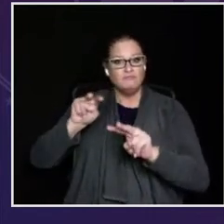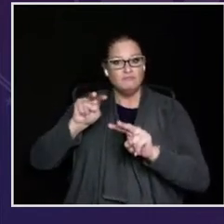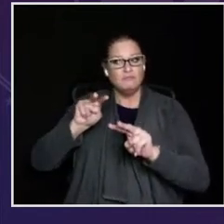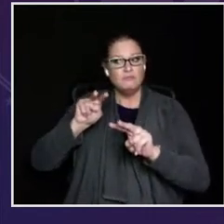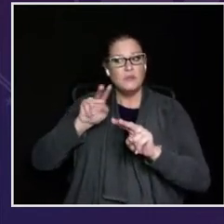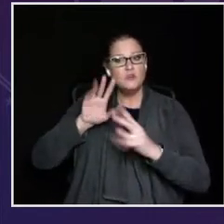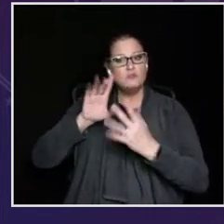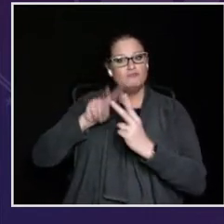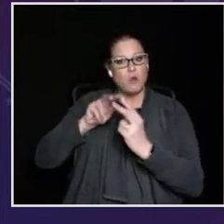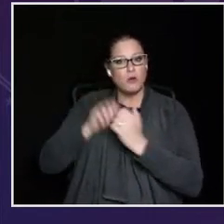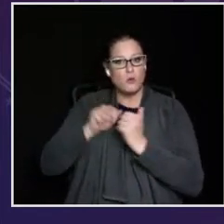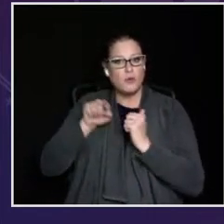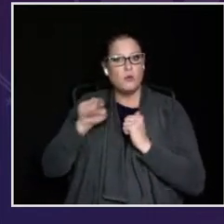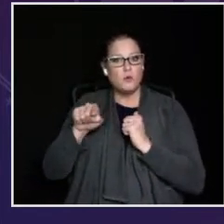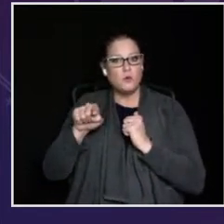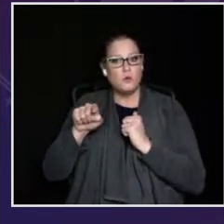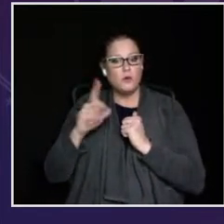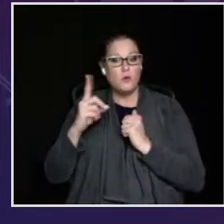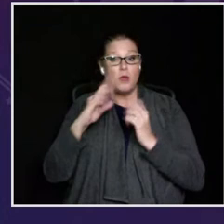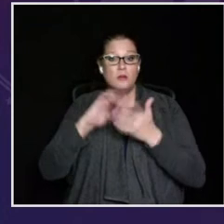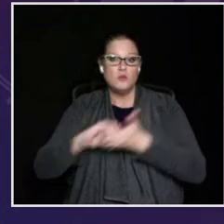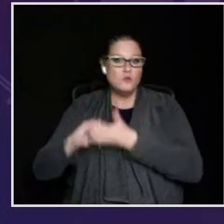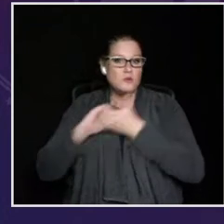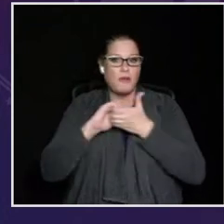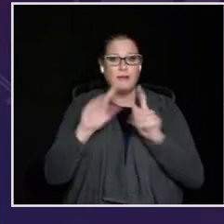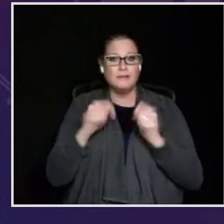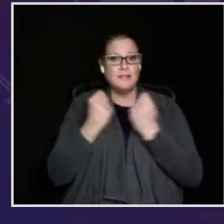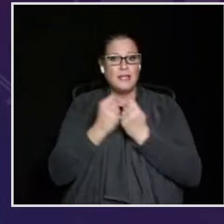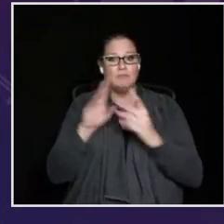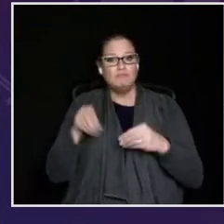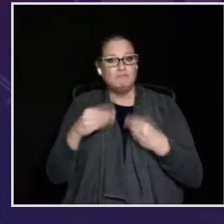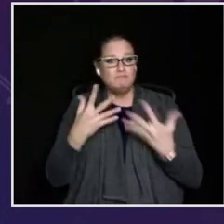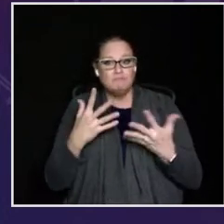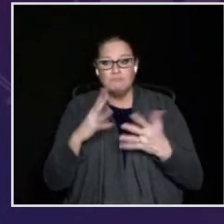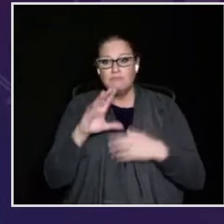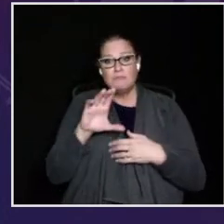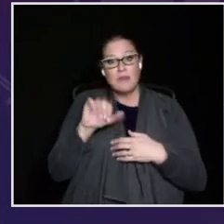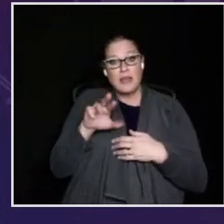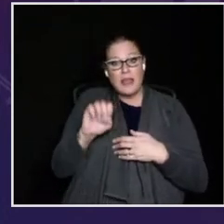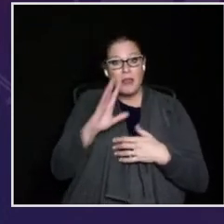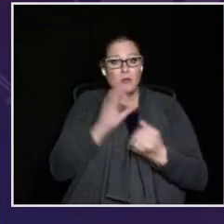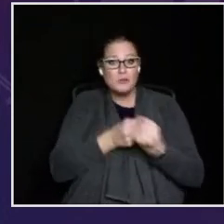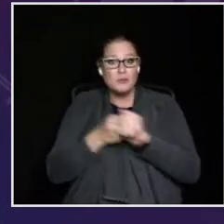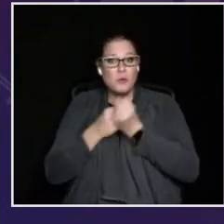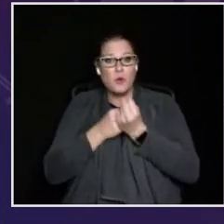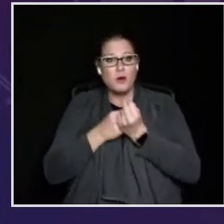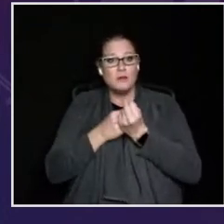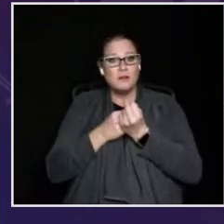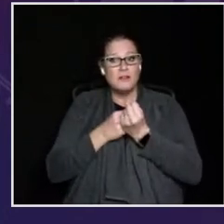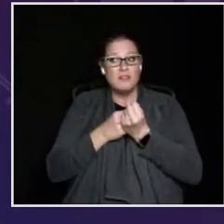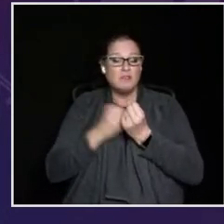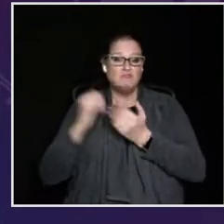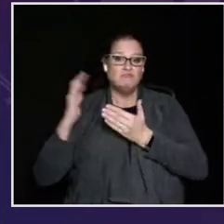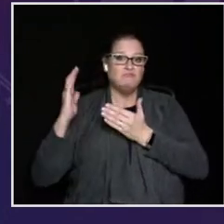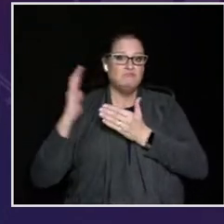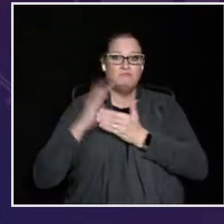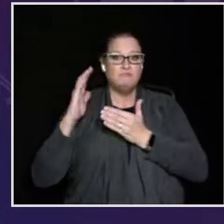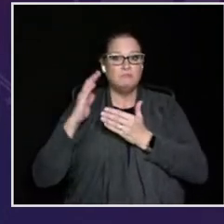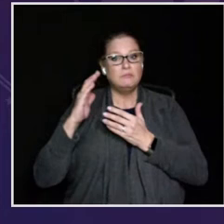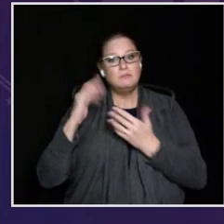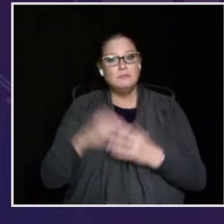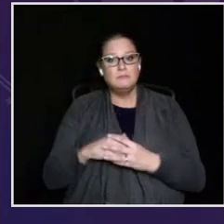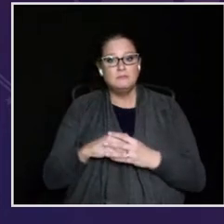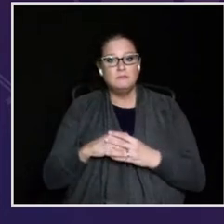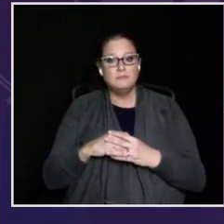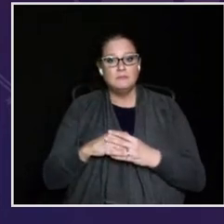survivors, and their families, I look forward to being your partner, one united team, and delivering care and